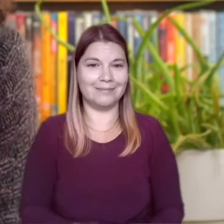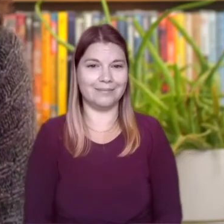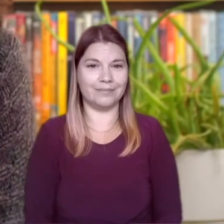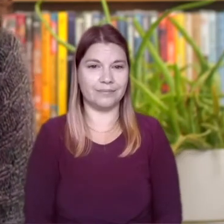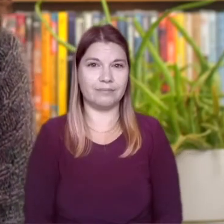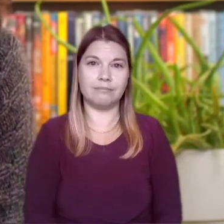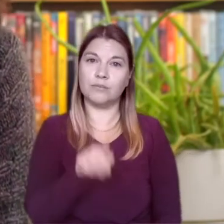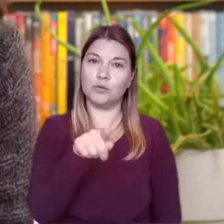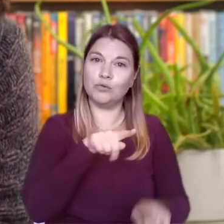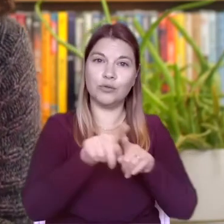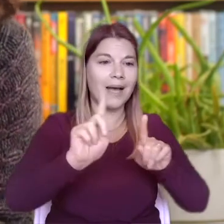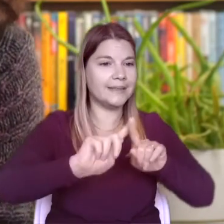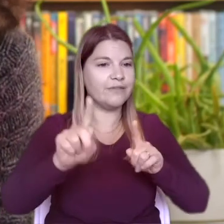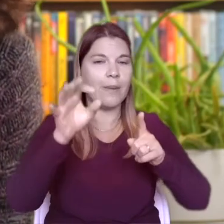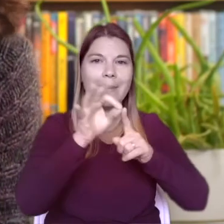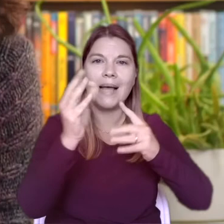try and find some yourself